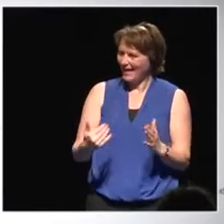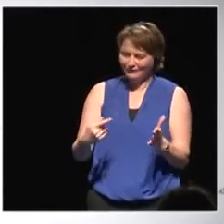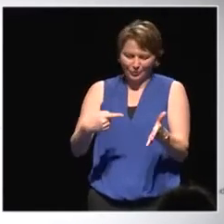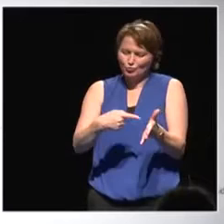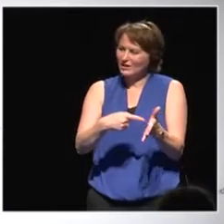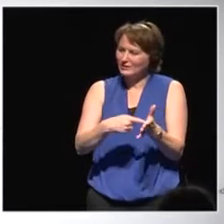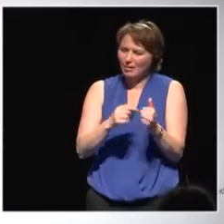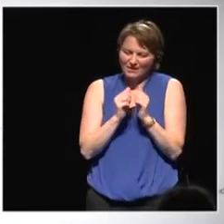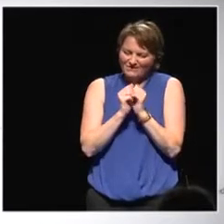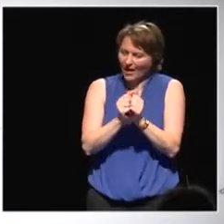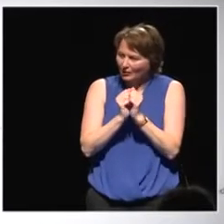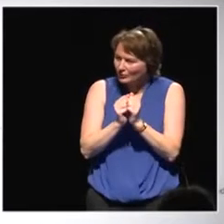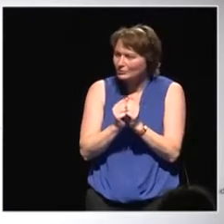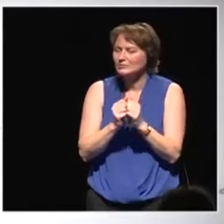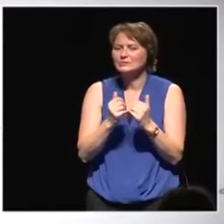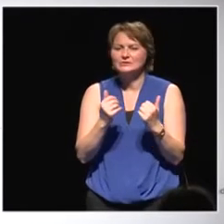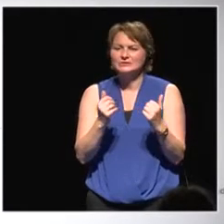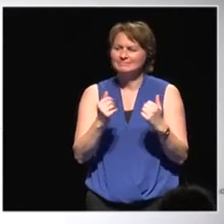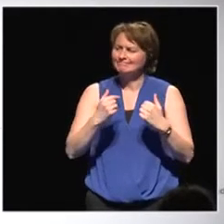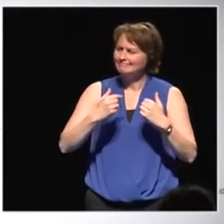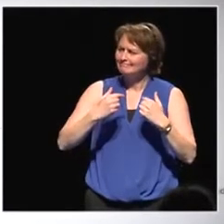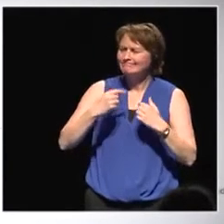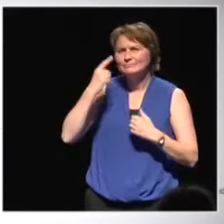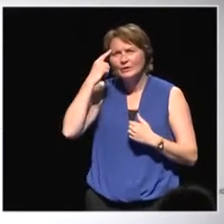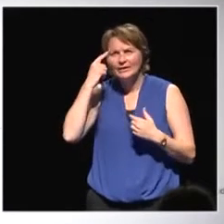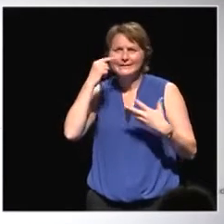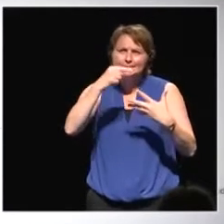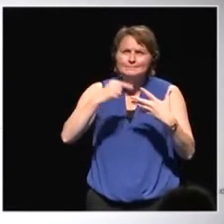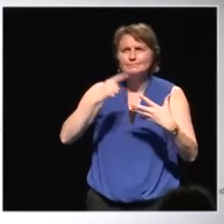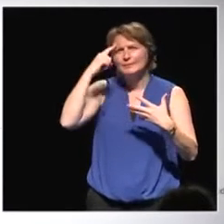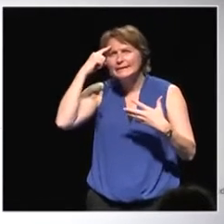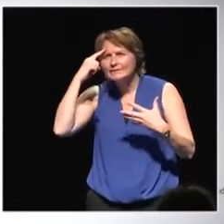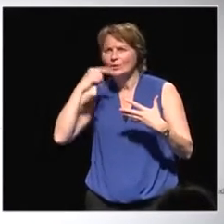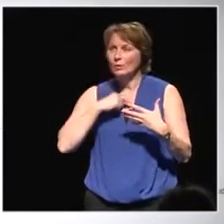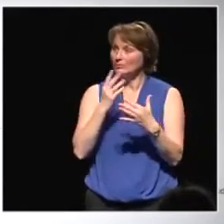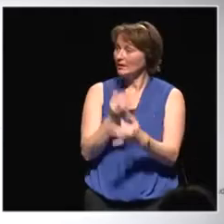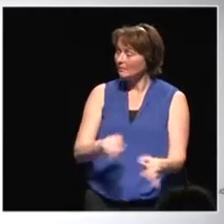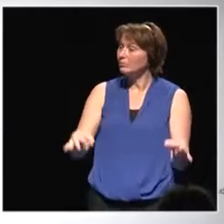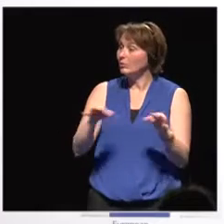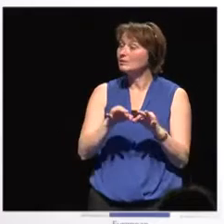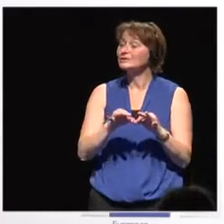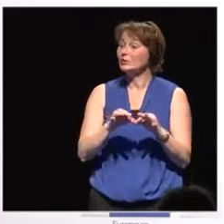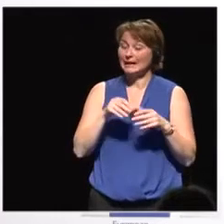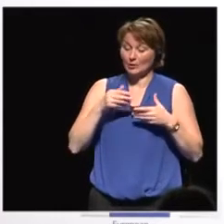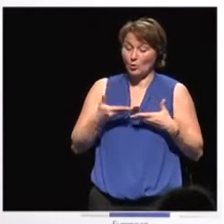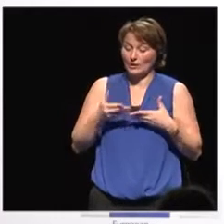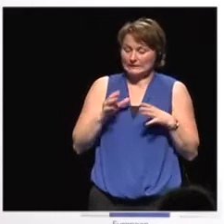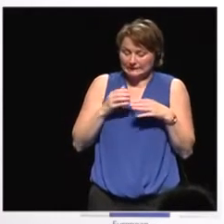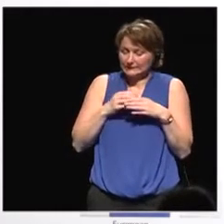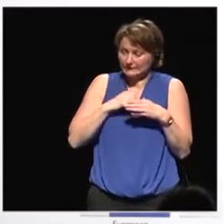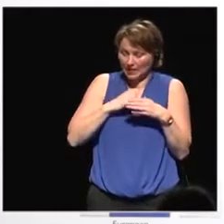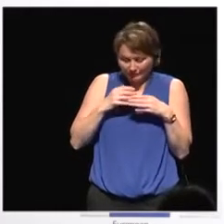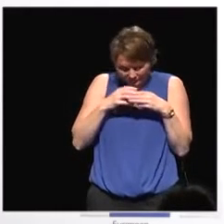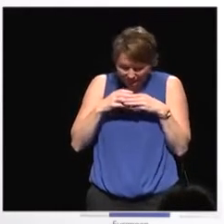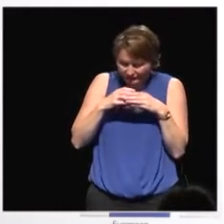the values, the things that we believe are very important ones, you can show that also outside. So it's really about this